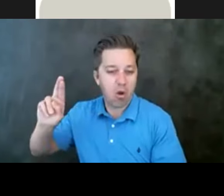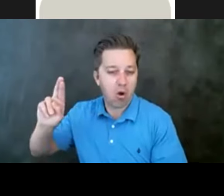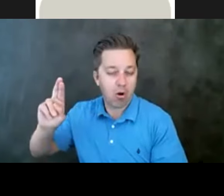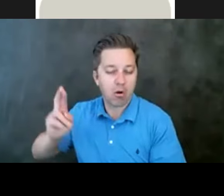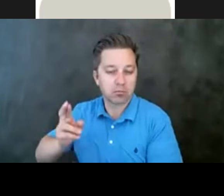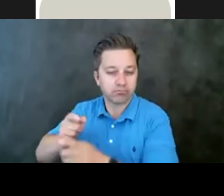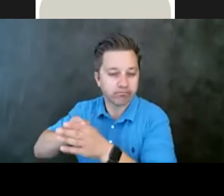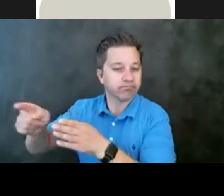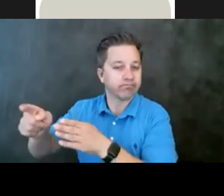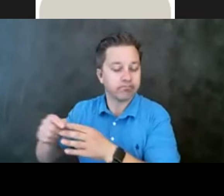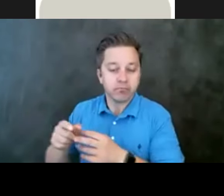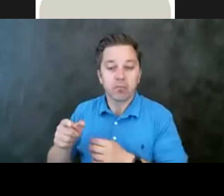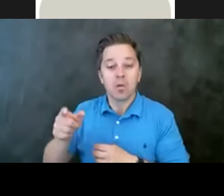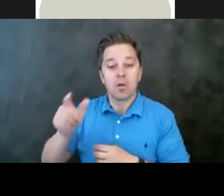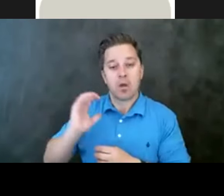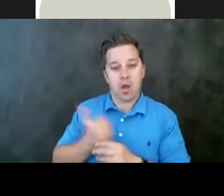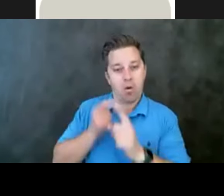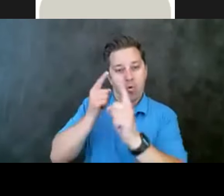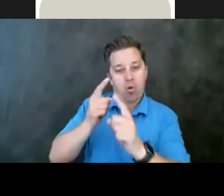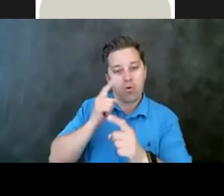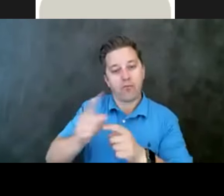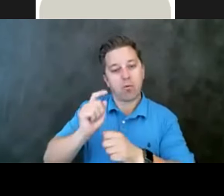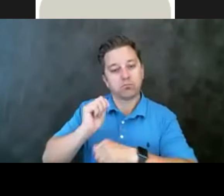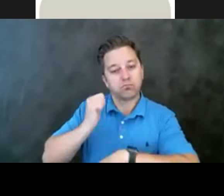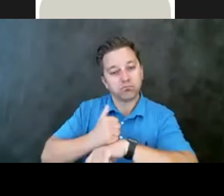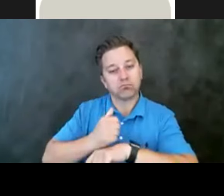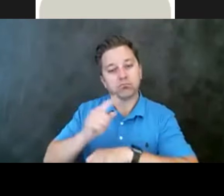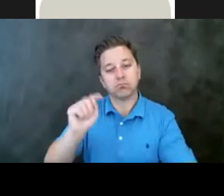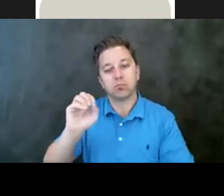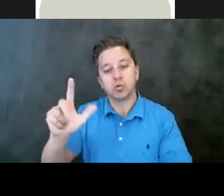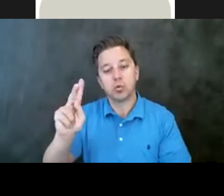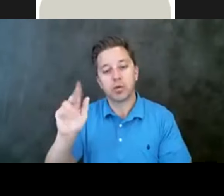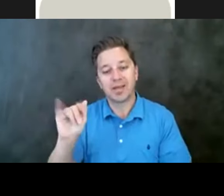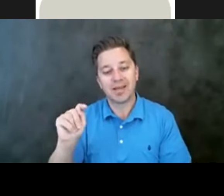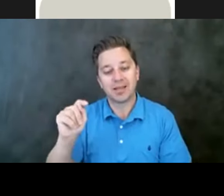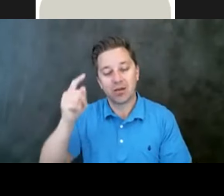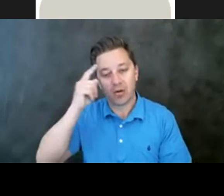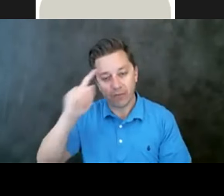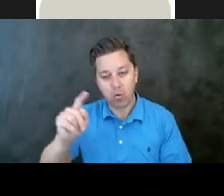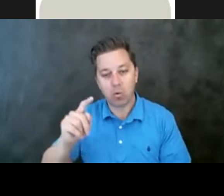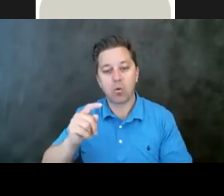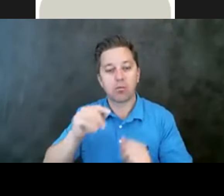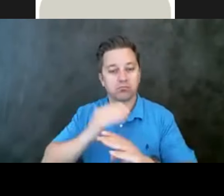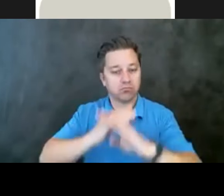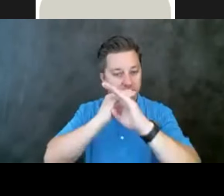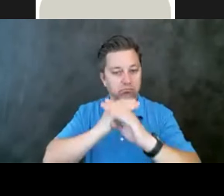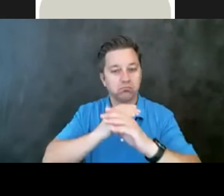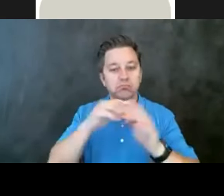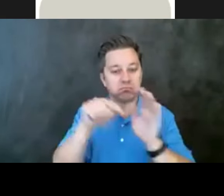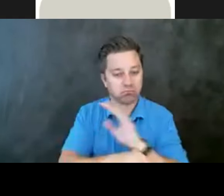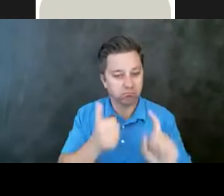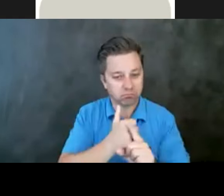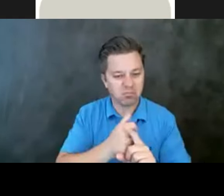Um, it is our goal to create a toolkit for, uh, suicide prevention month. Um,